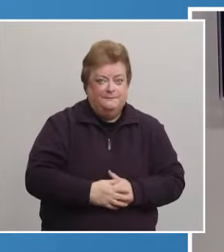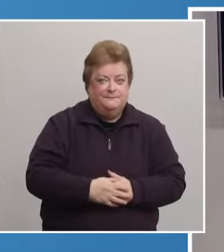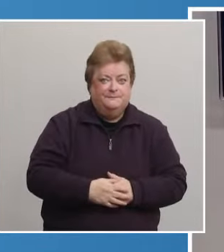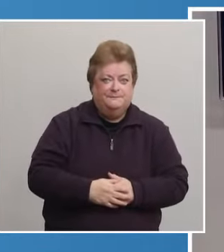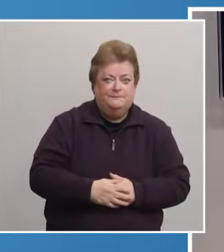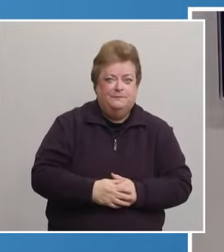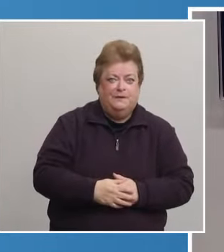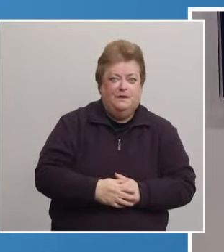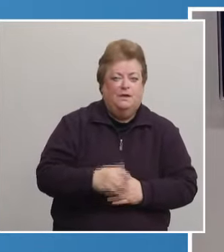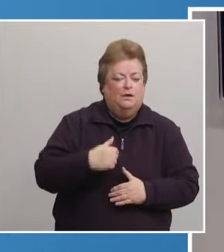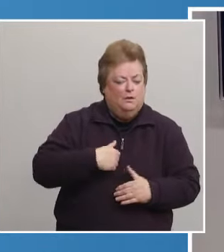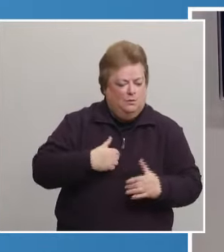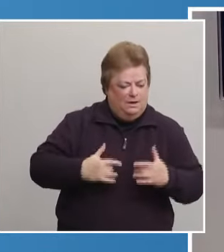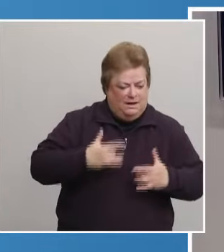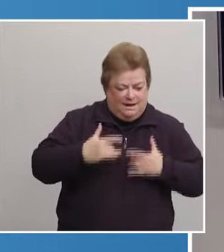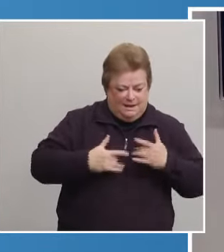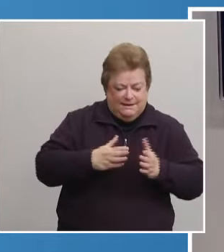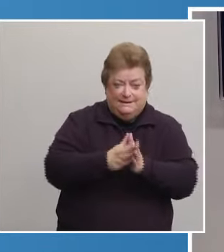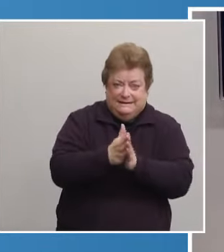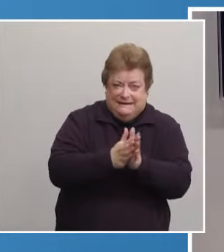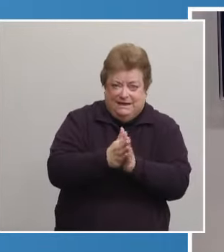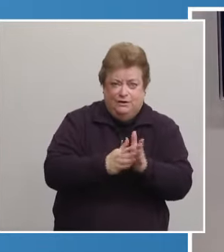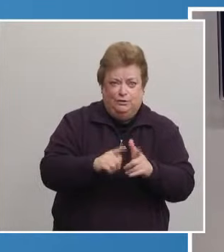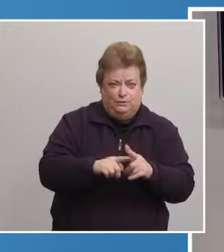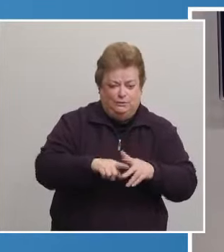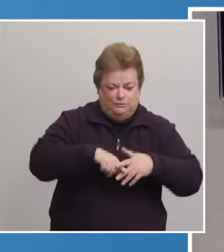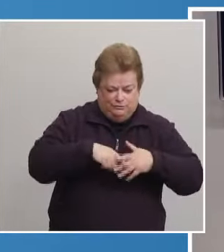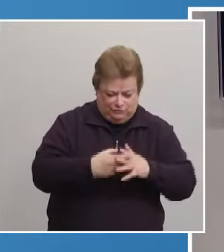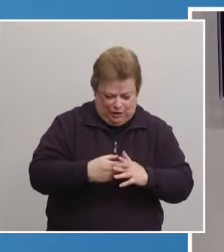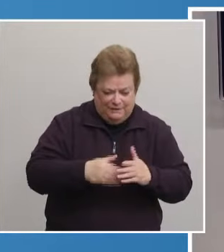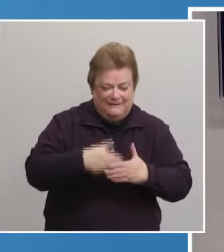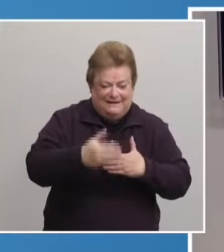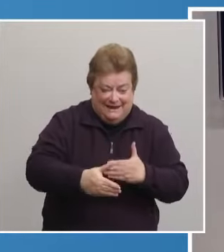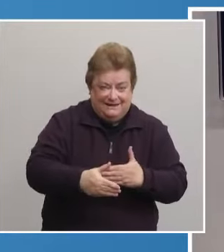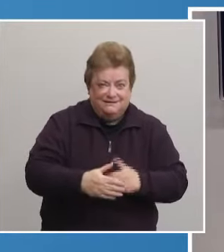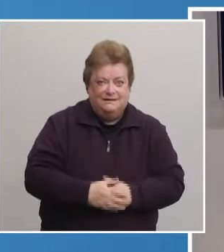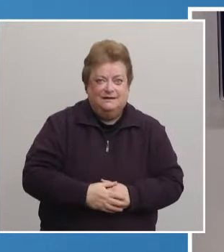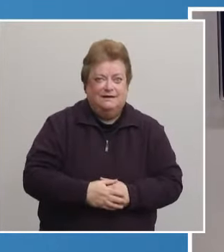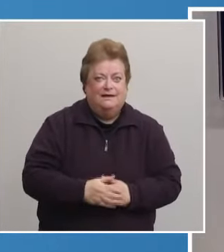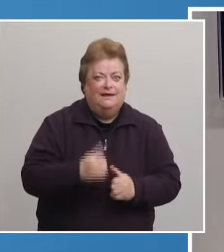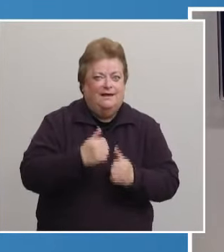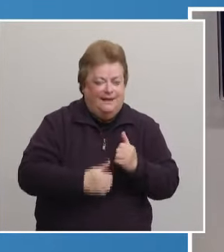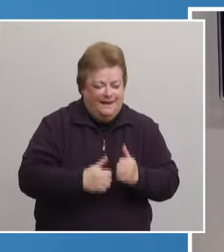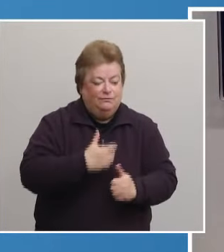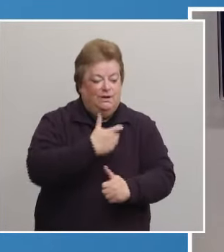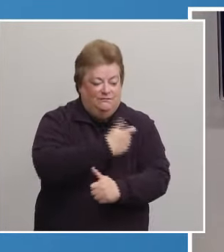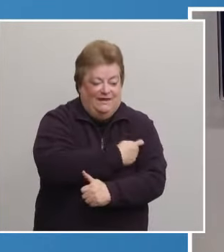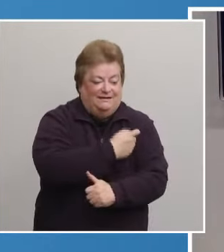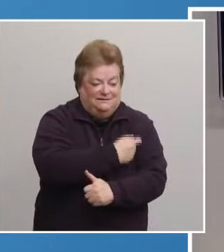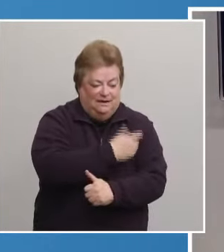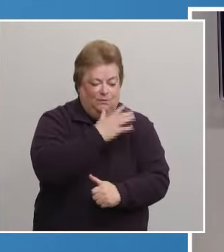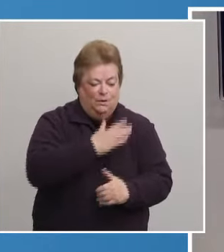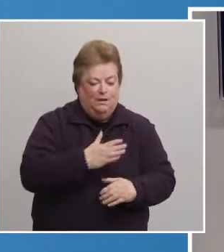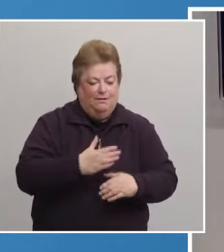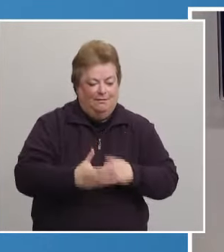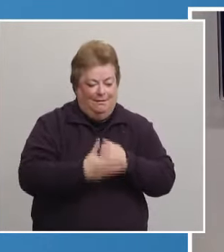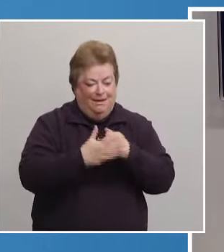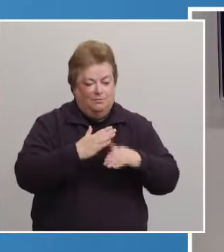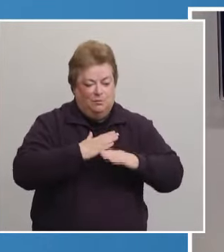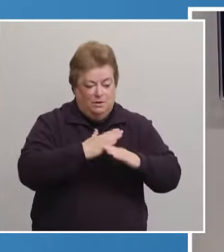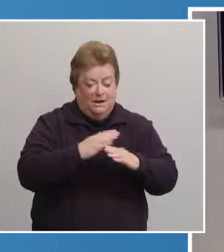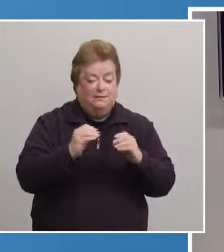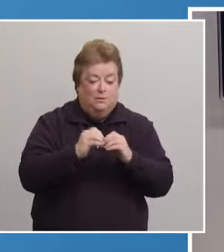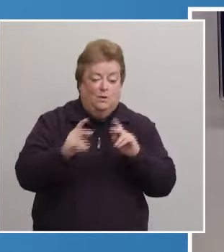We were eager to take this next step. We know every dose of vaccine helps protect more residents in our